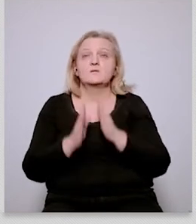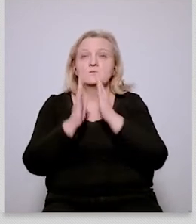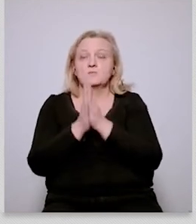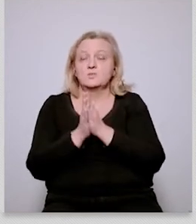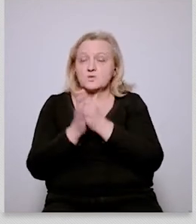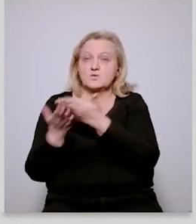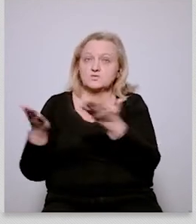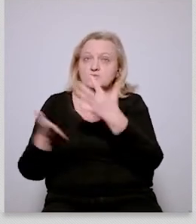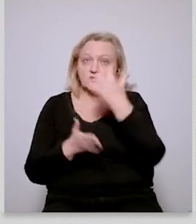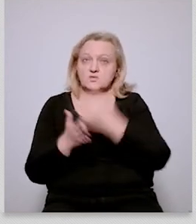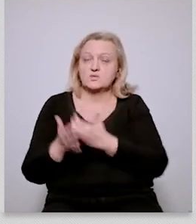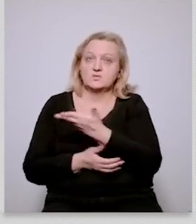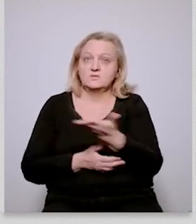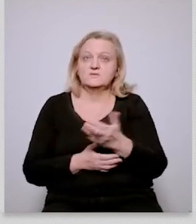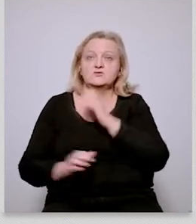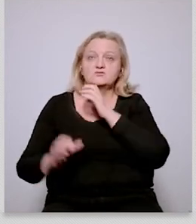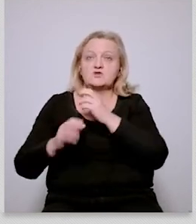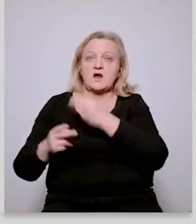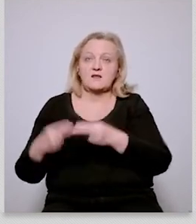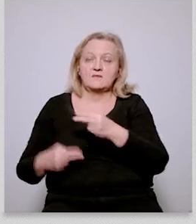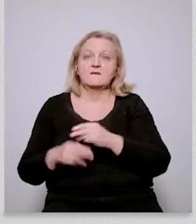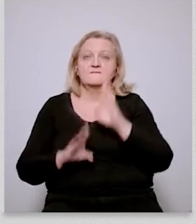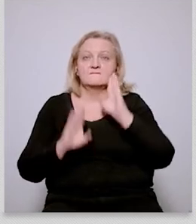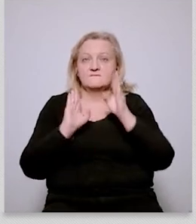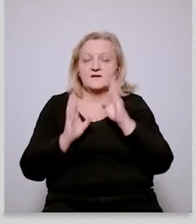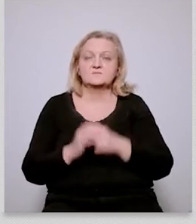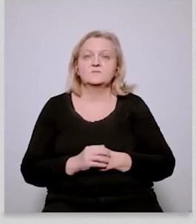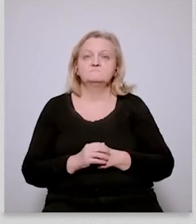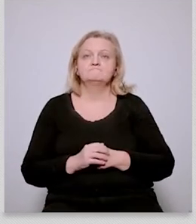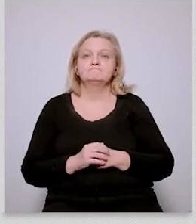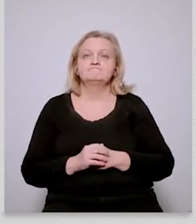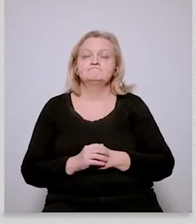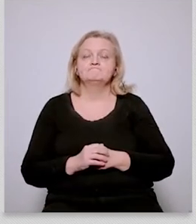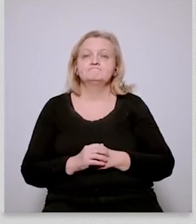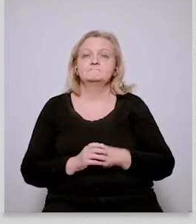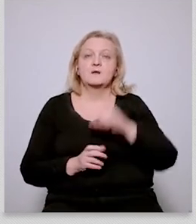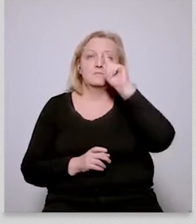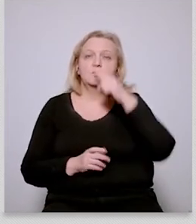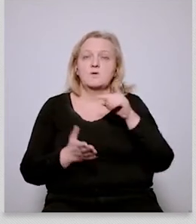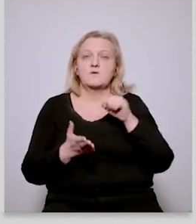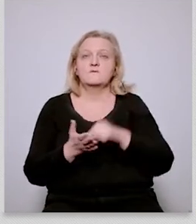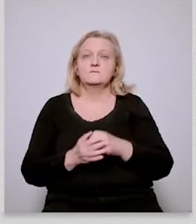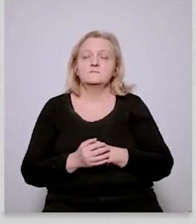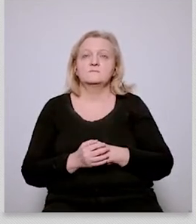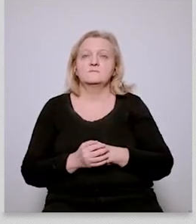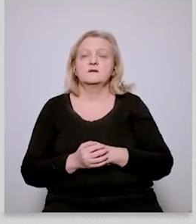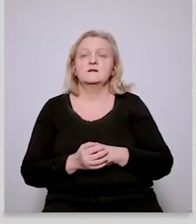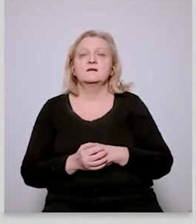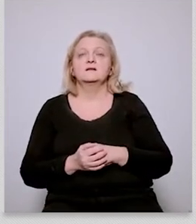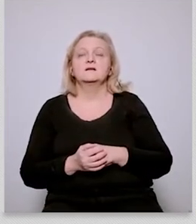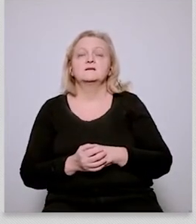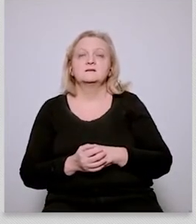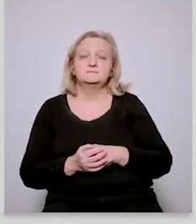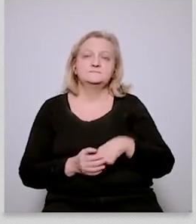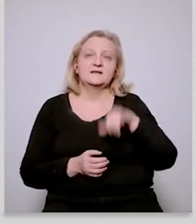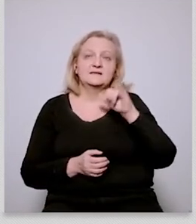facebook on the ecfr or or battery account and we will then pick up your questions and remarks thomas over to